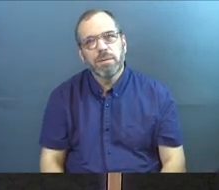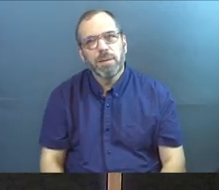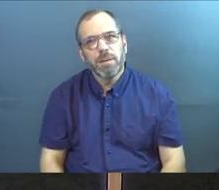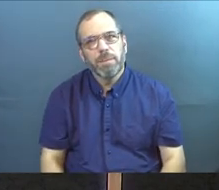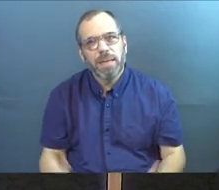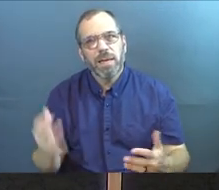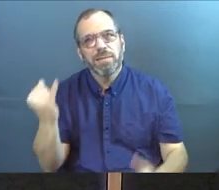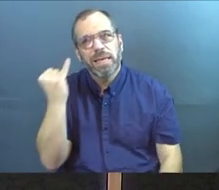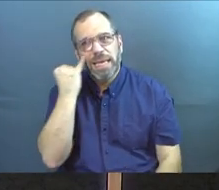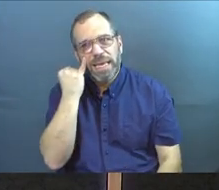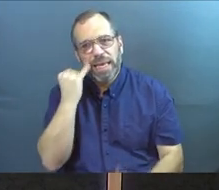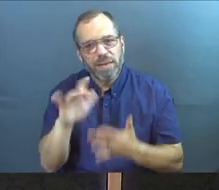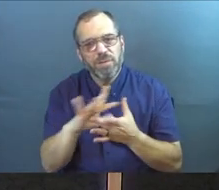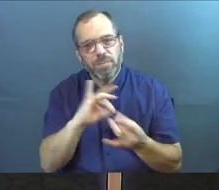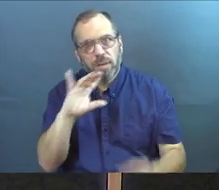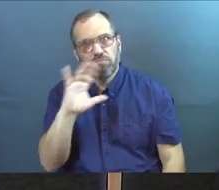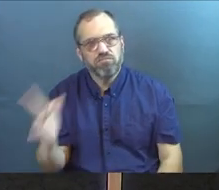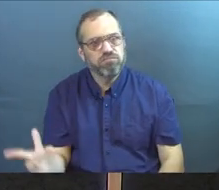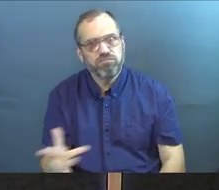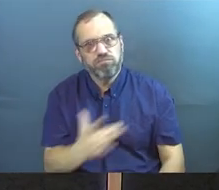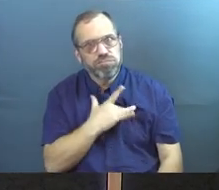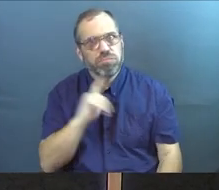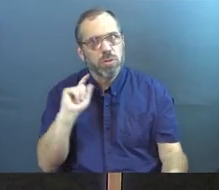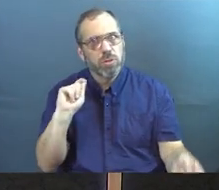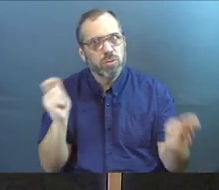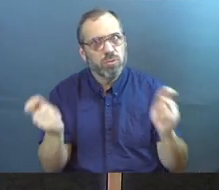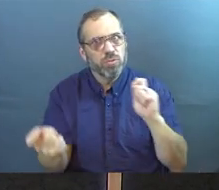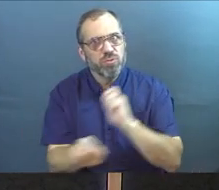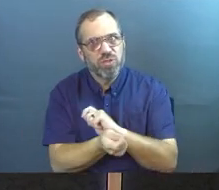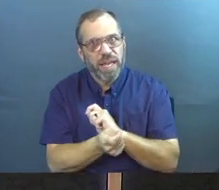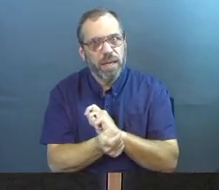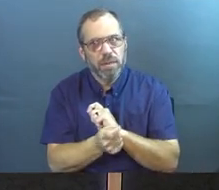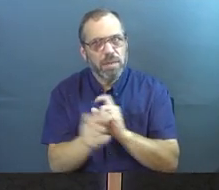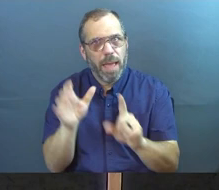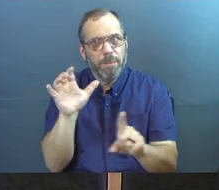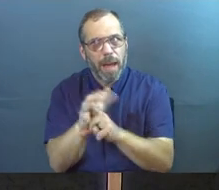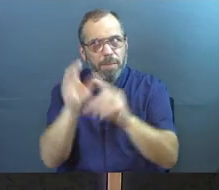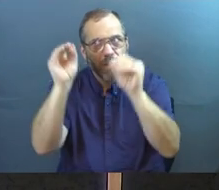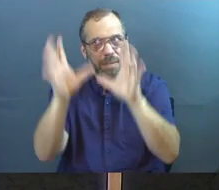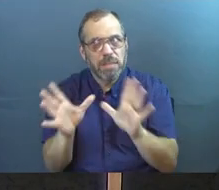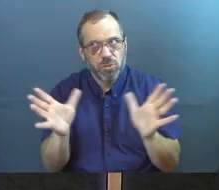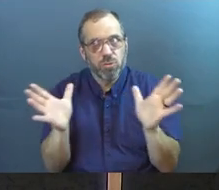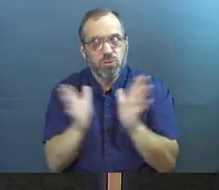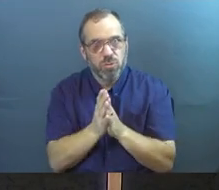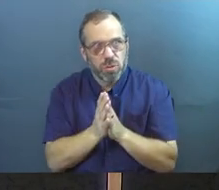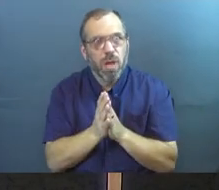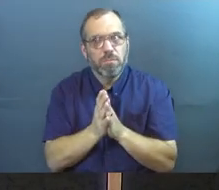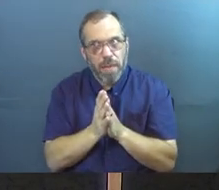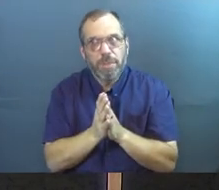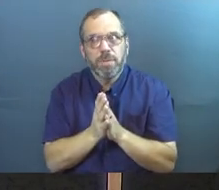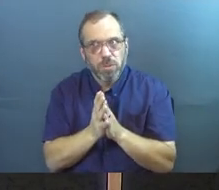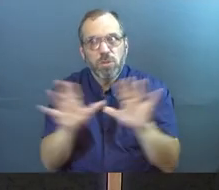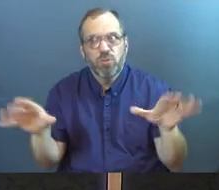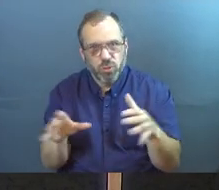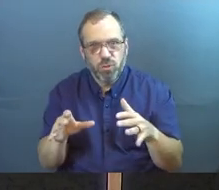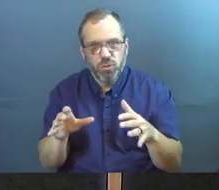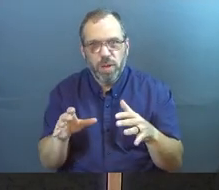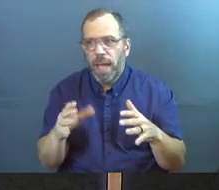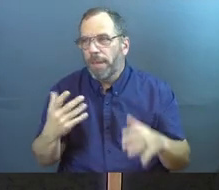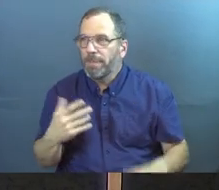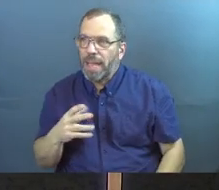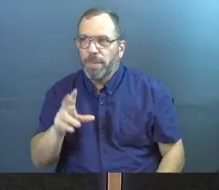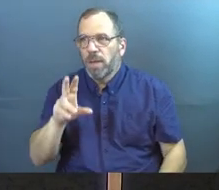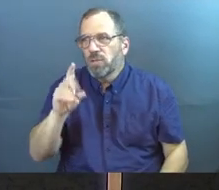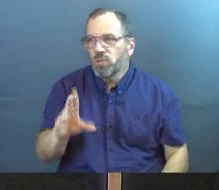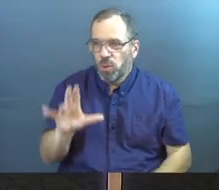if we're really going to have a big spiritual movement here, and if you're going to be a really popular teacher, maybe you should just do some two-and-a